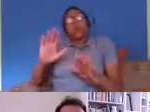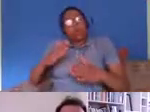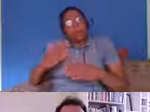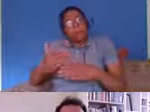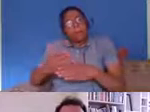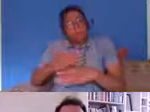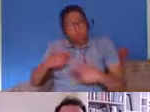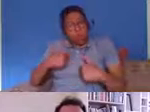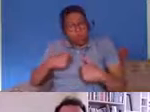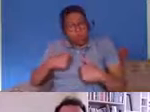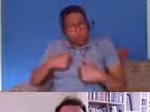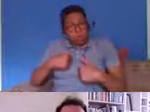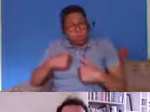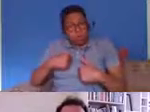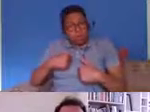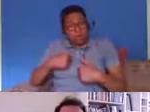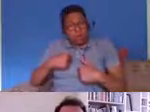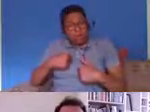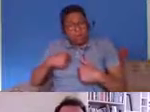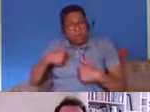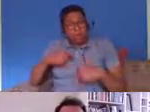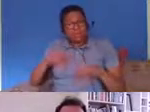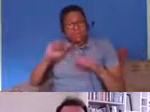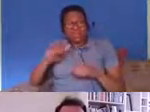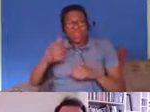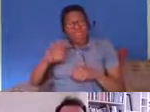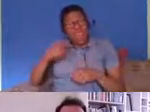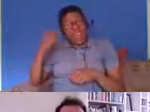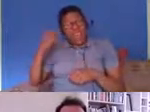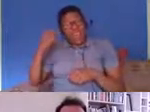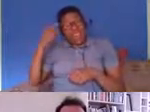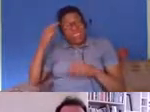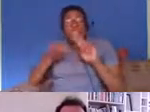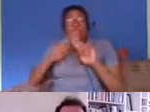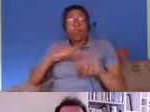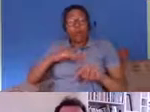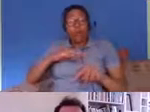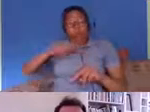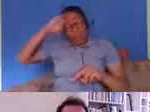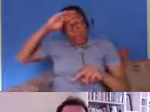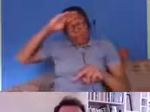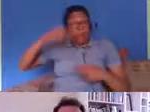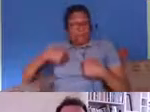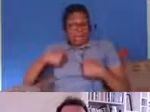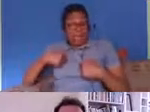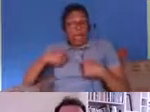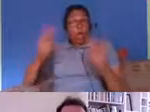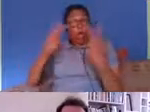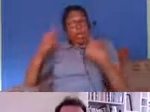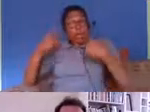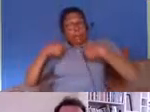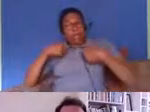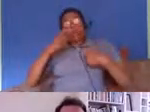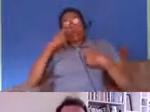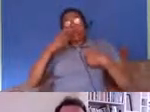fed up of the slides or my face i think you can adjust the uh the the screen so that one is bigger or